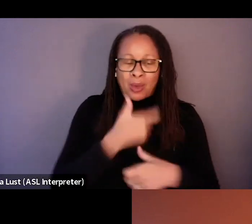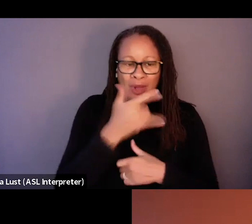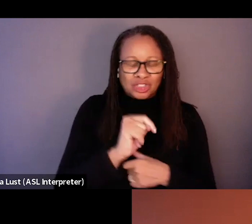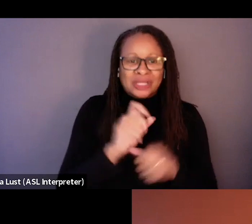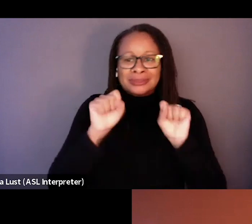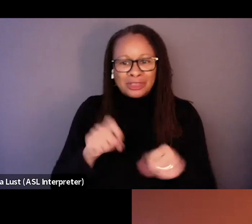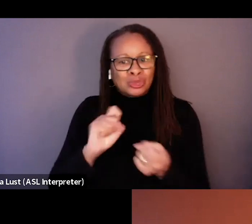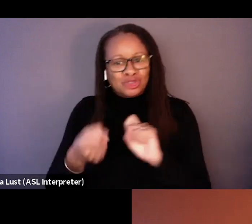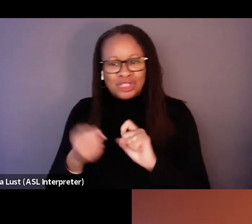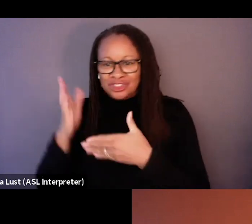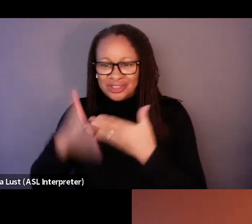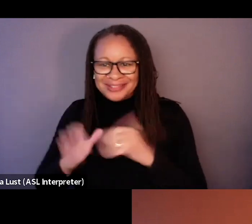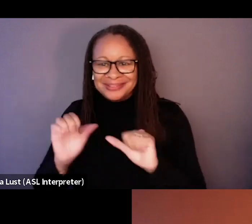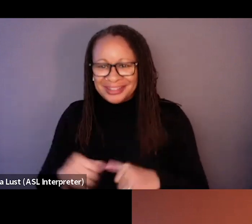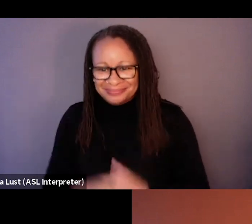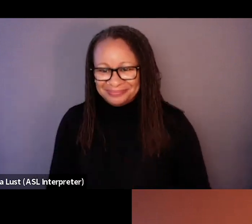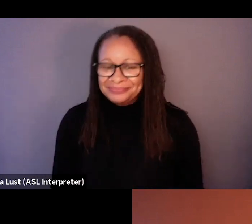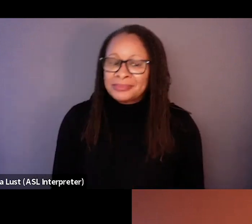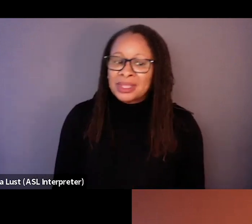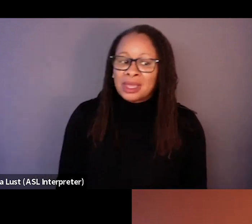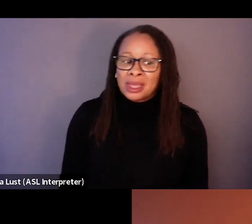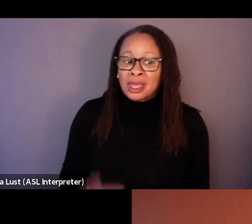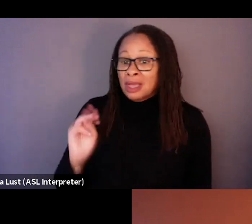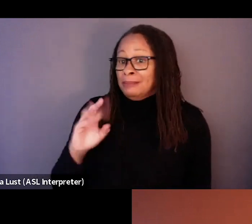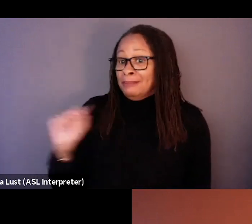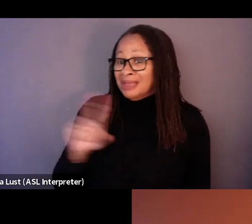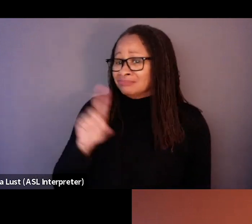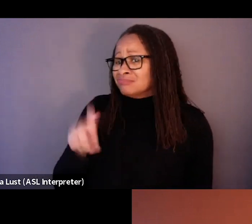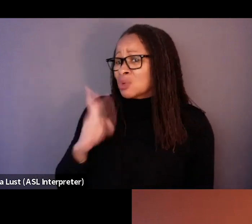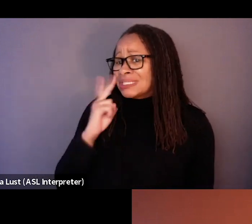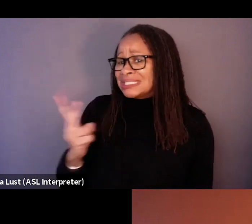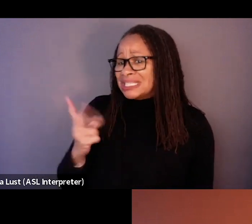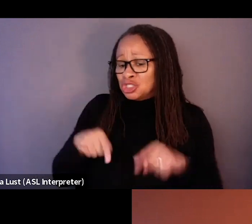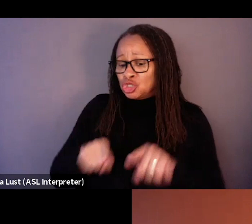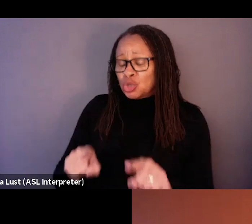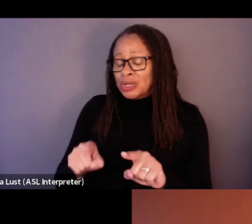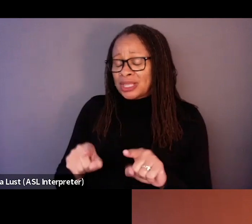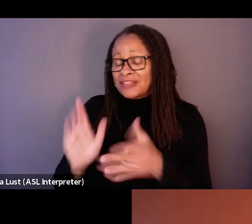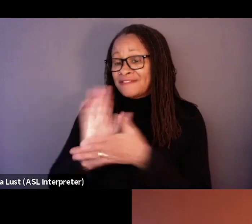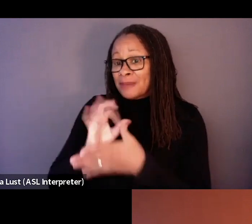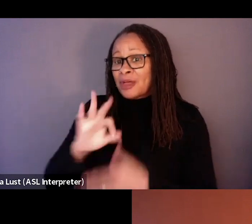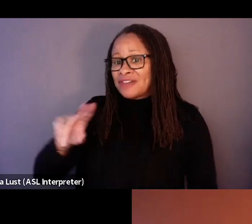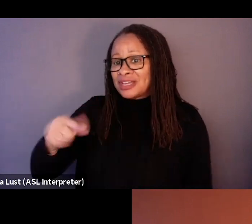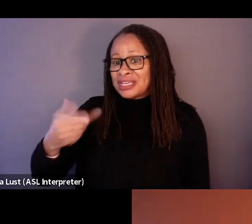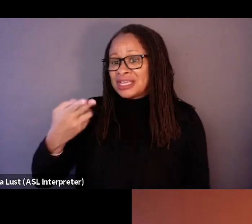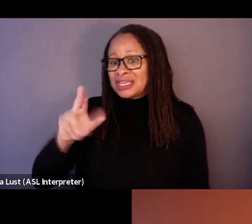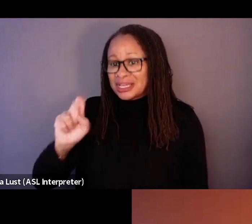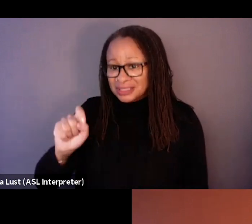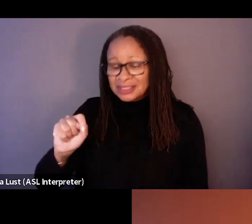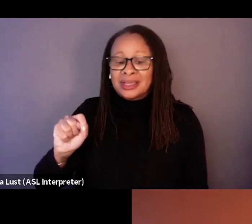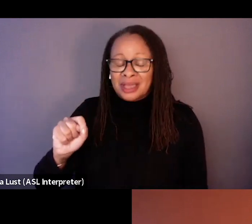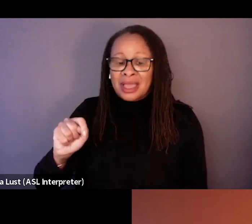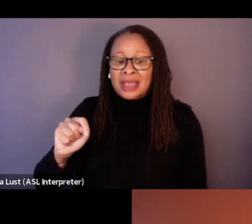And we see during the, the, the filming of get that your sister was, was getting, you